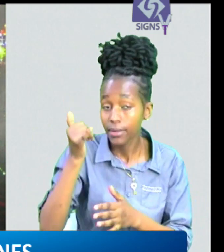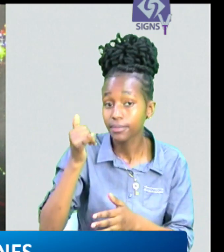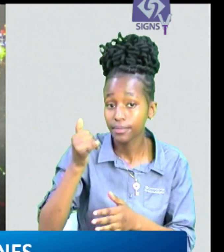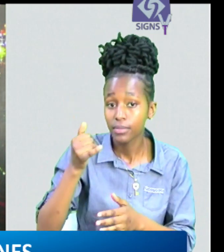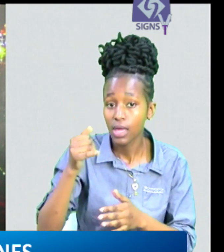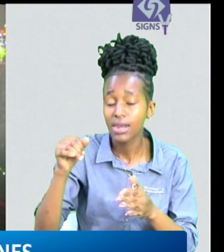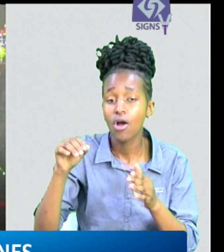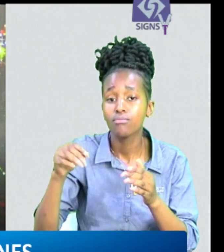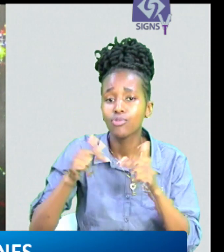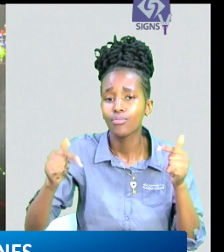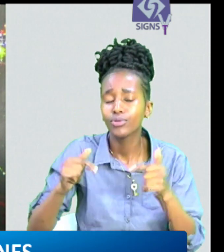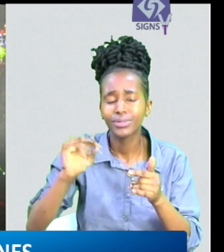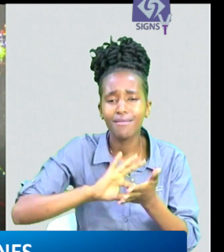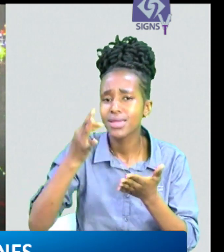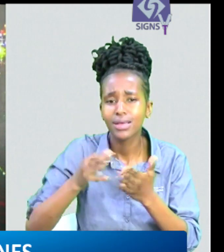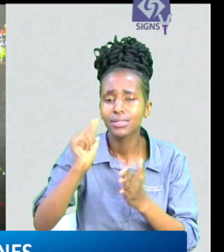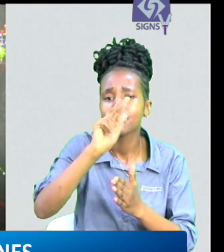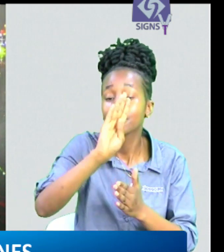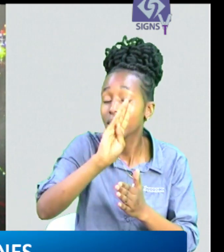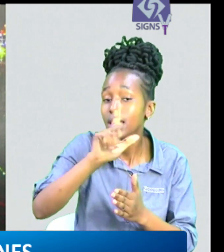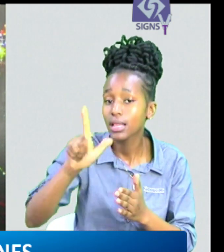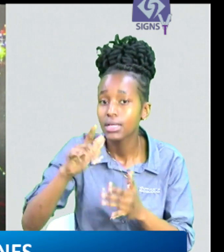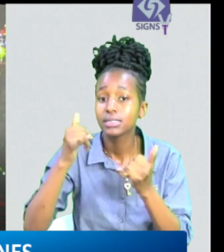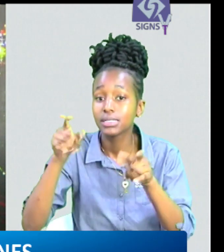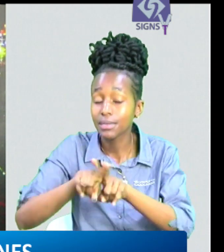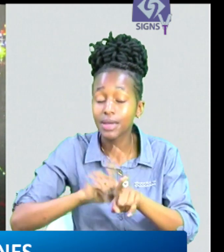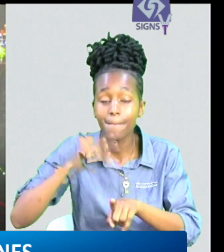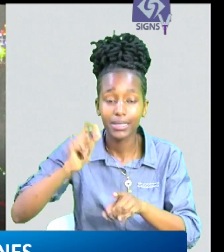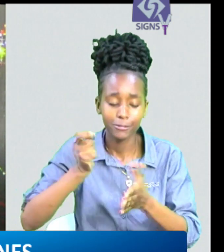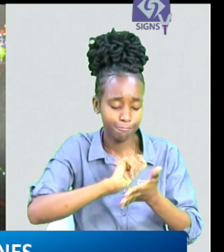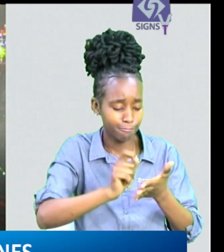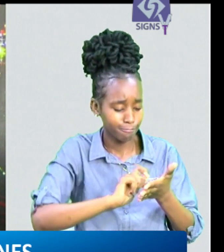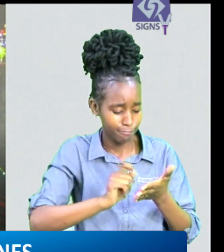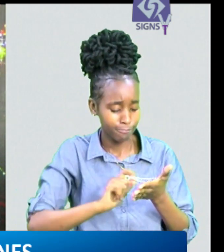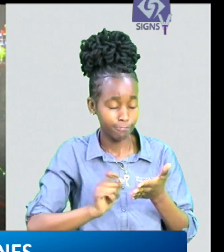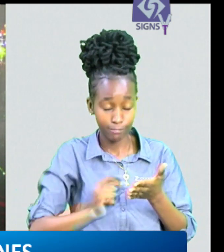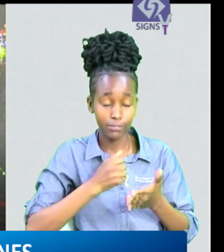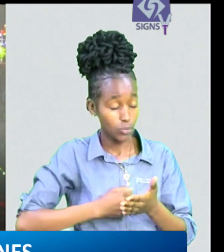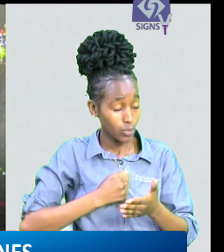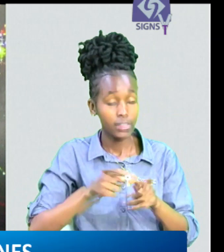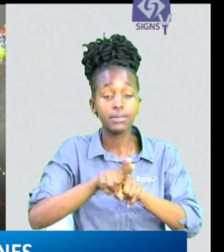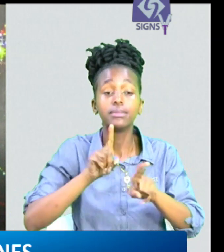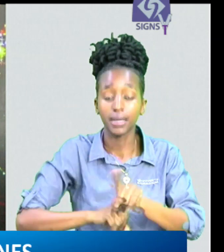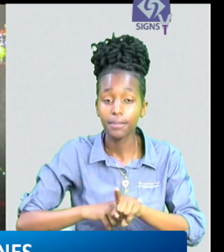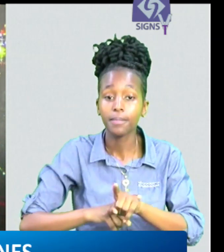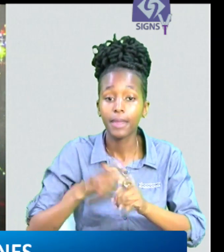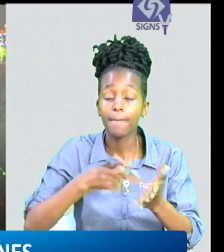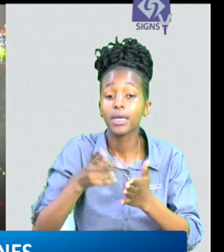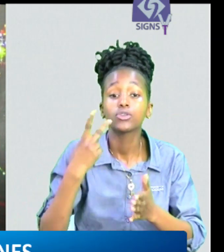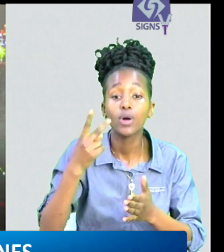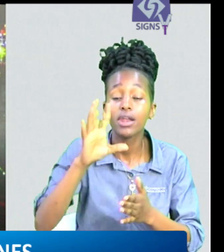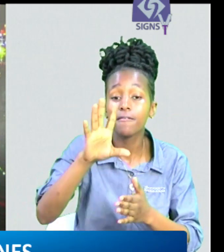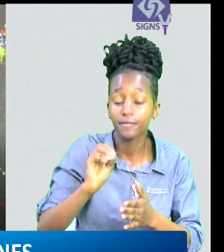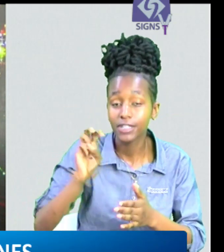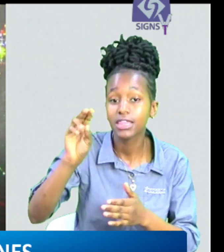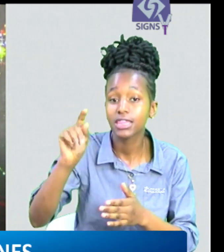outright defiance of the party position on the punitive finance bill 2023 she was ordered to issue a written